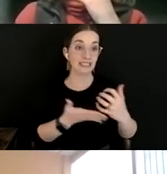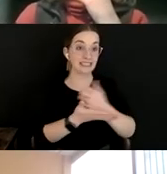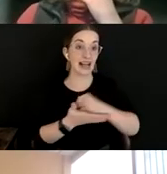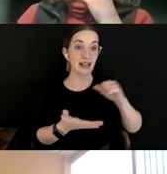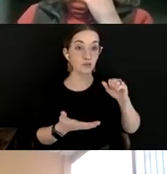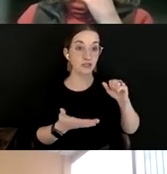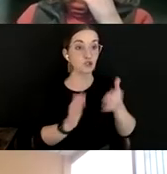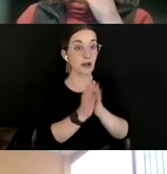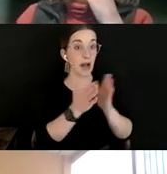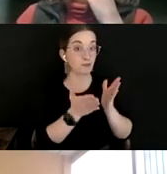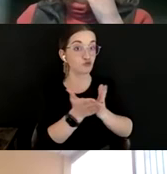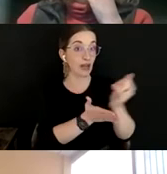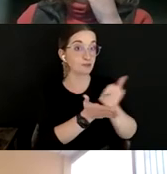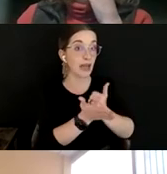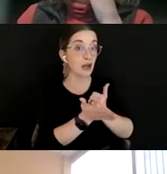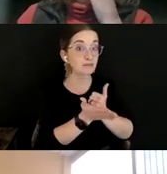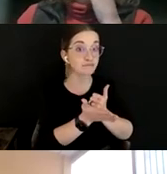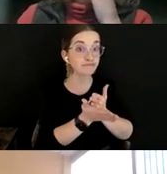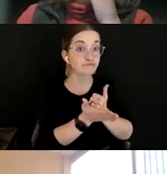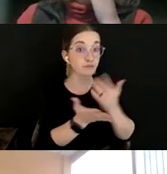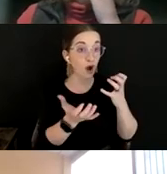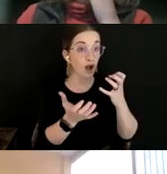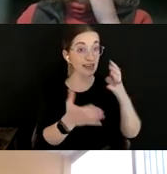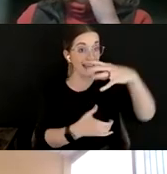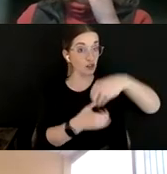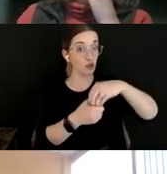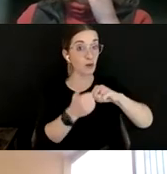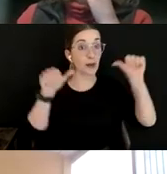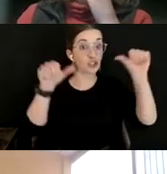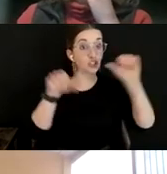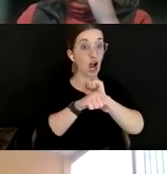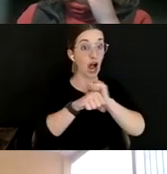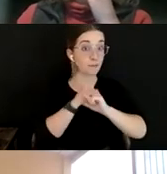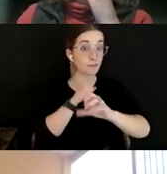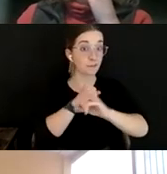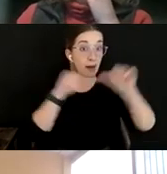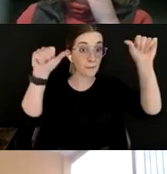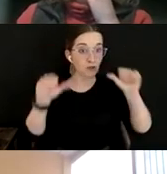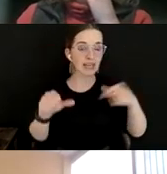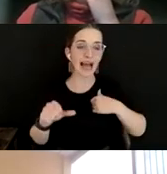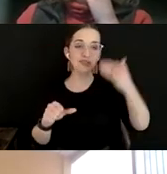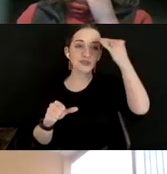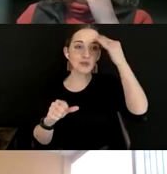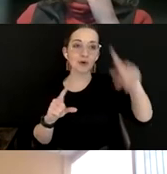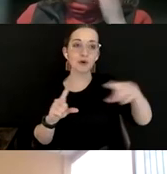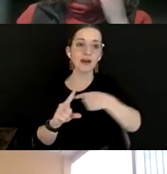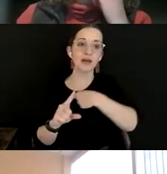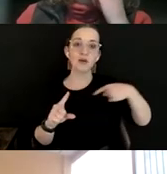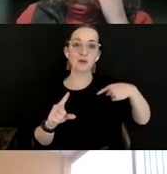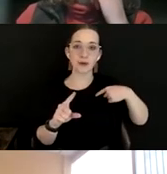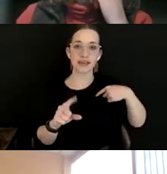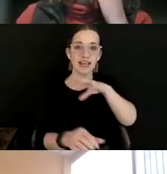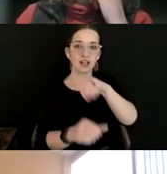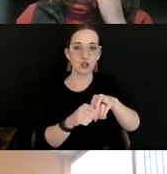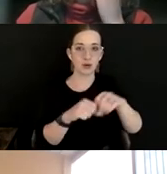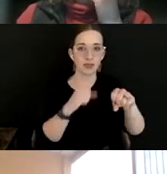And so they wanted it included in the postings. And I knew that as soon as we started including it in the postings, everyone who was already on staff would say,